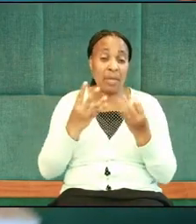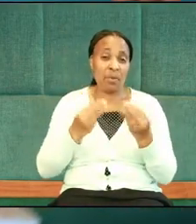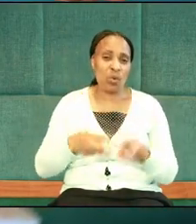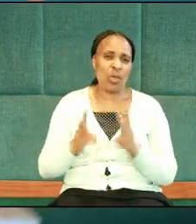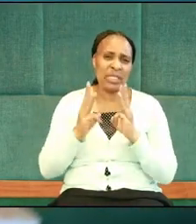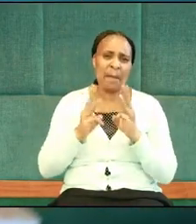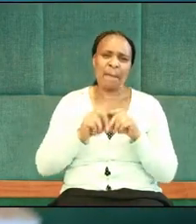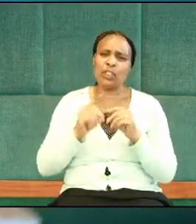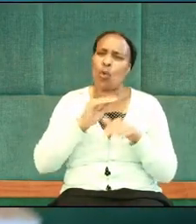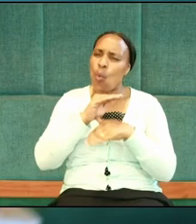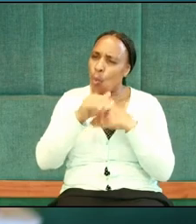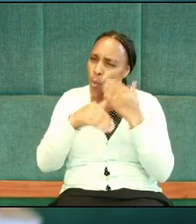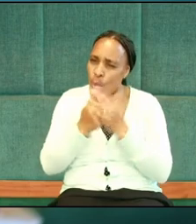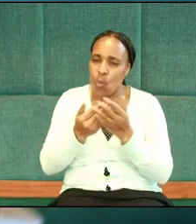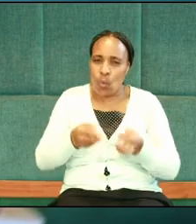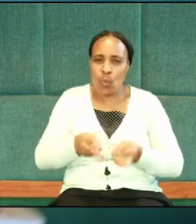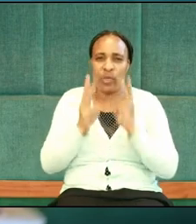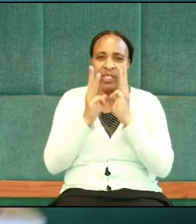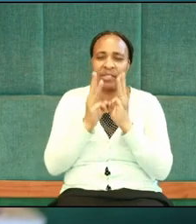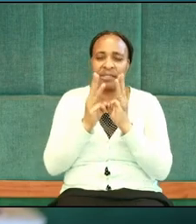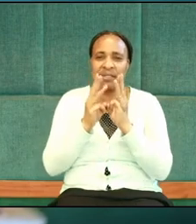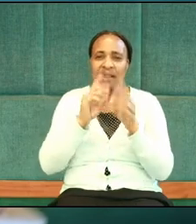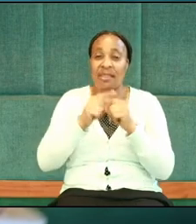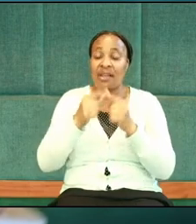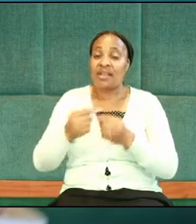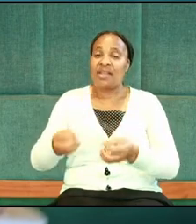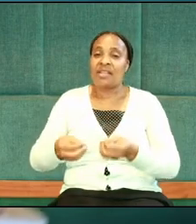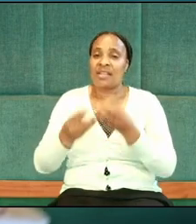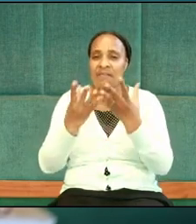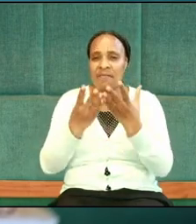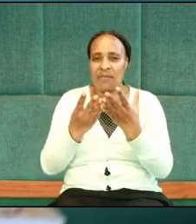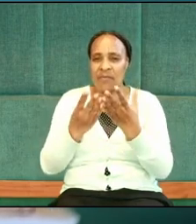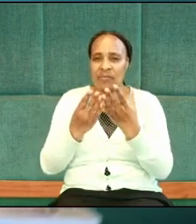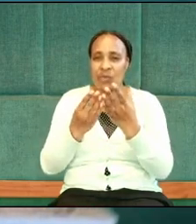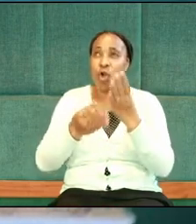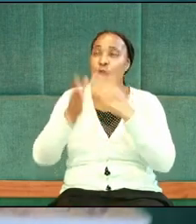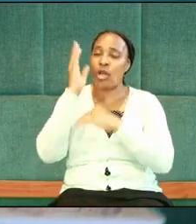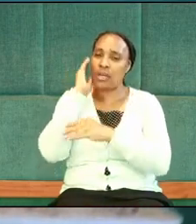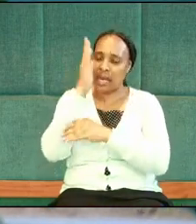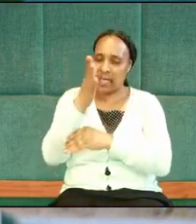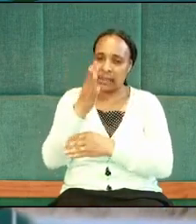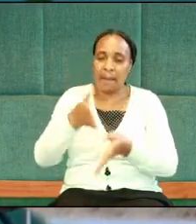in all ways. Then you are giving him the seat. Then he can direct your path. Good job. Good